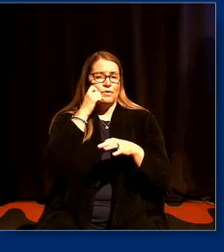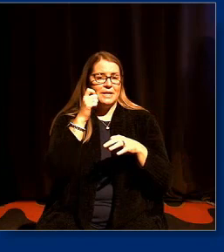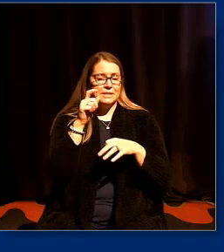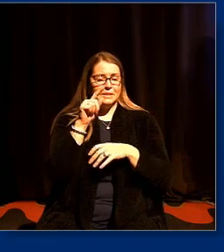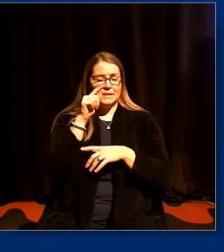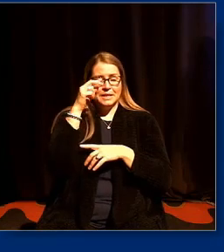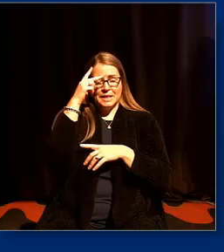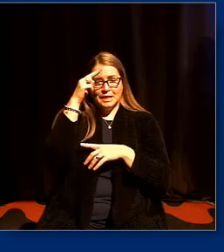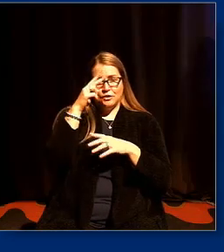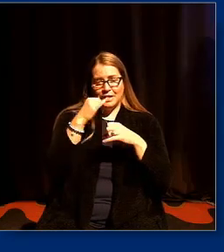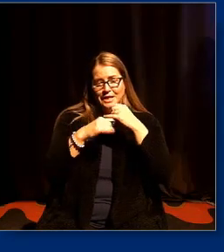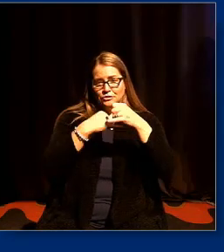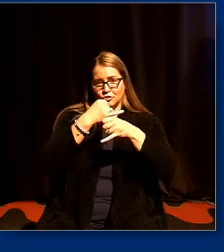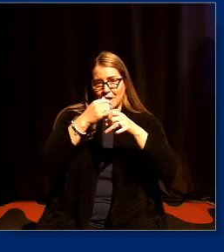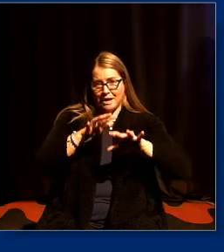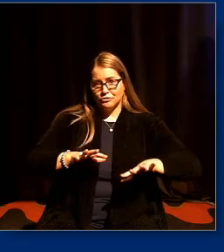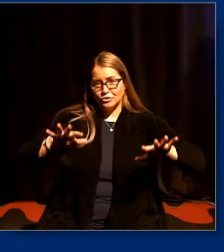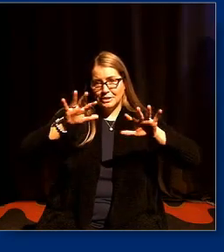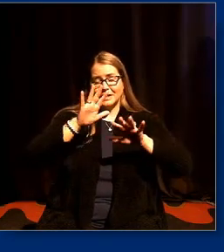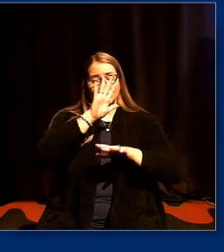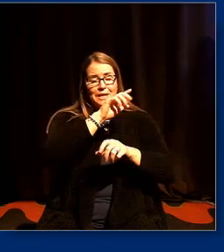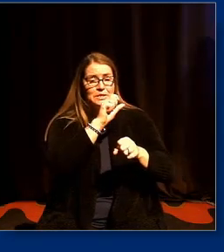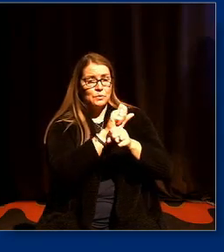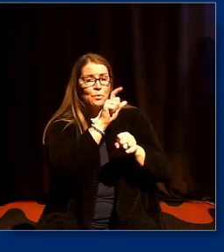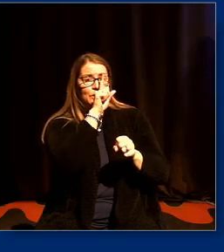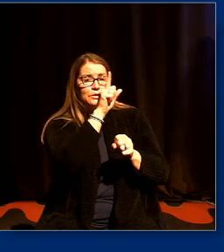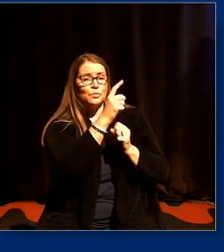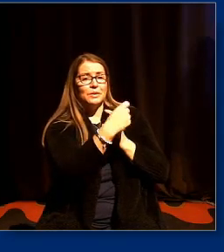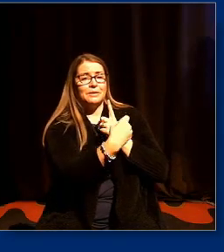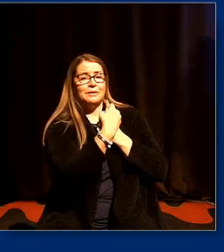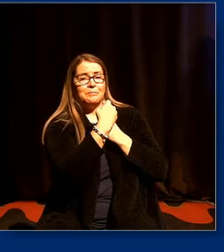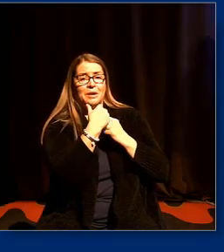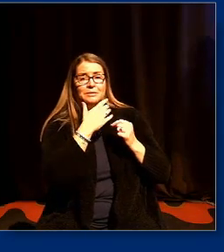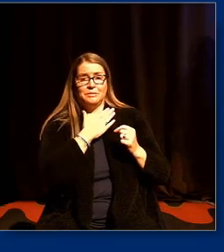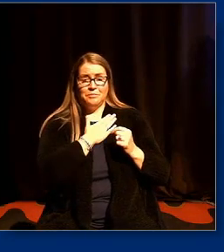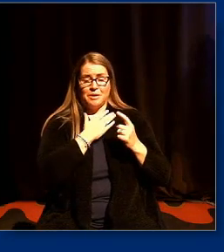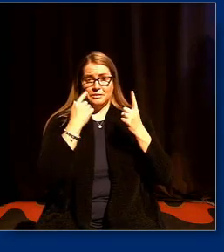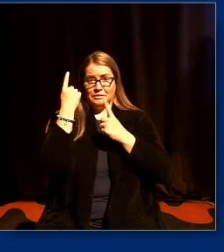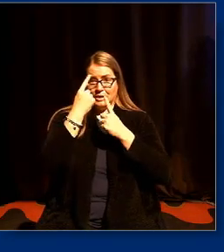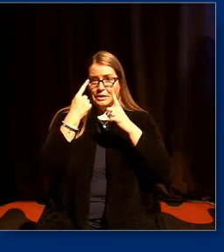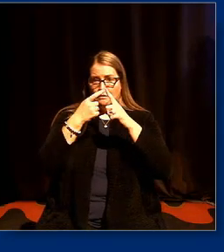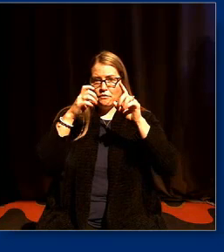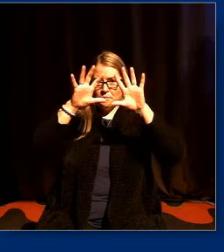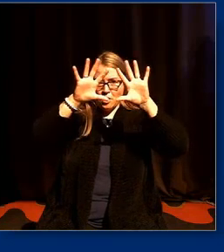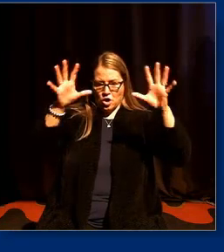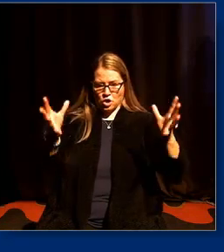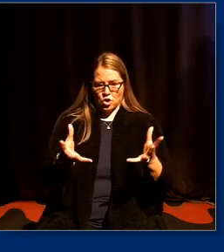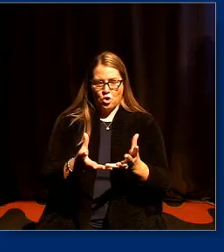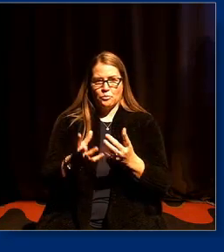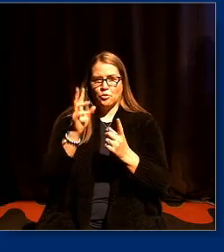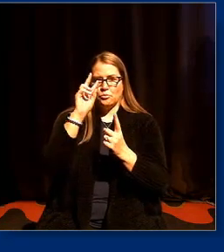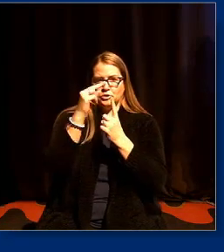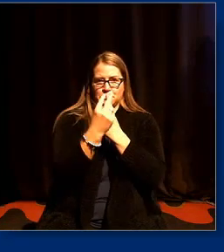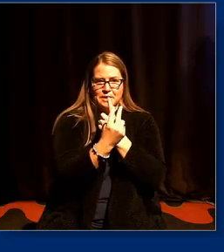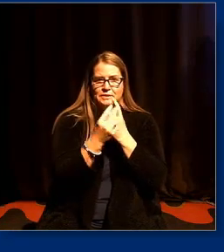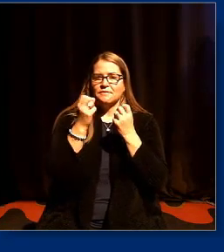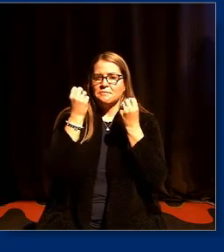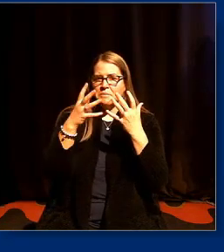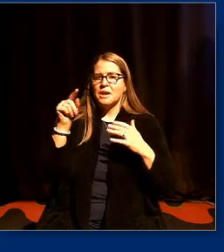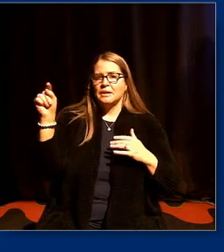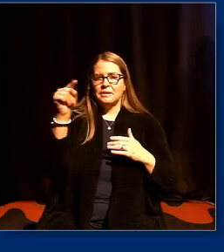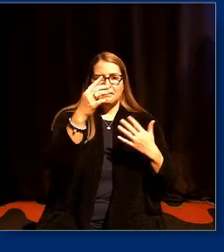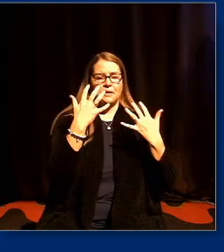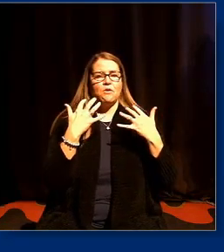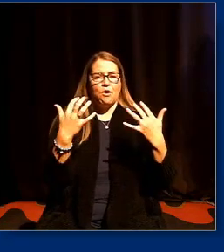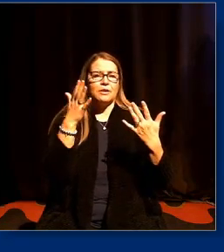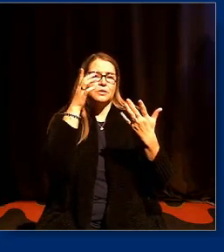his work has been very influential in my own thinking about race especially from a global perspective and i'm sure many of the audience would agree please welcome to